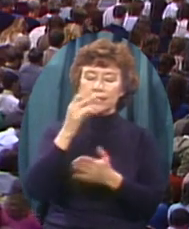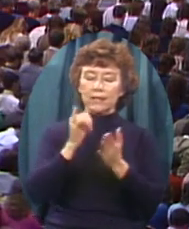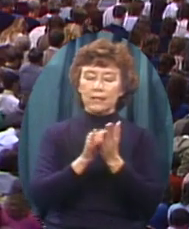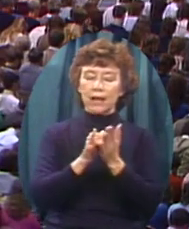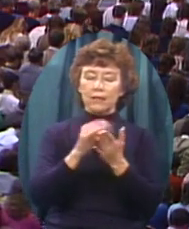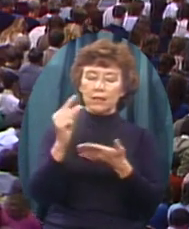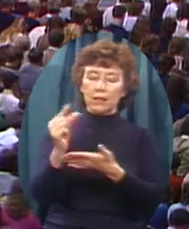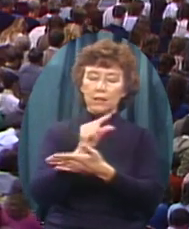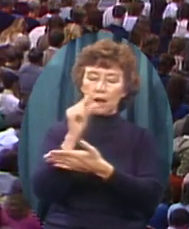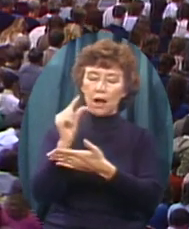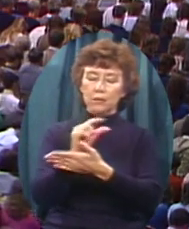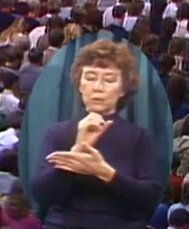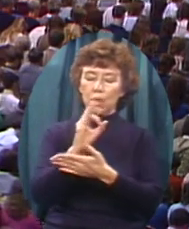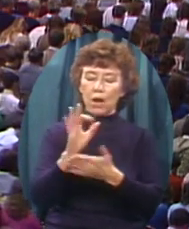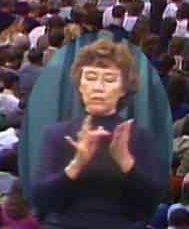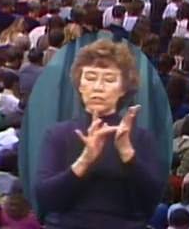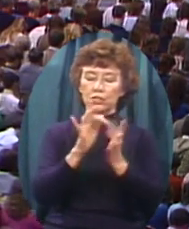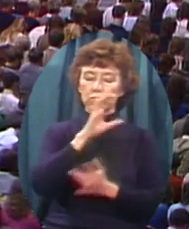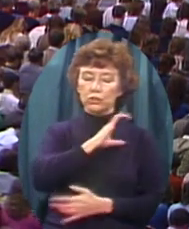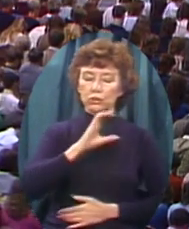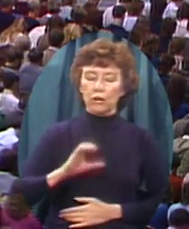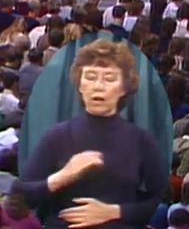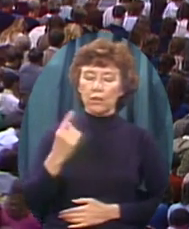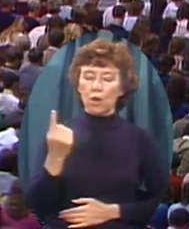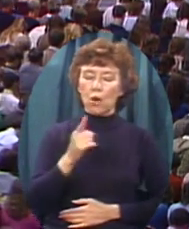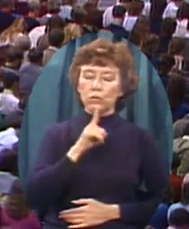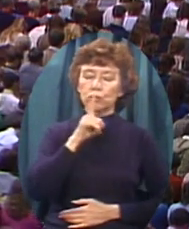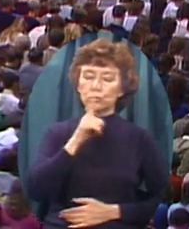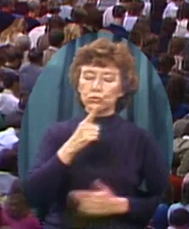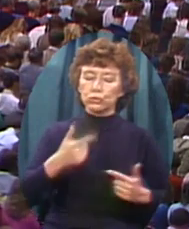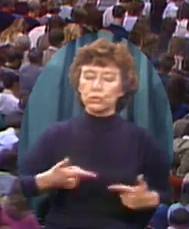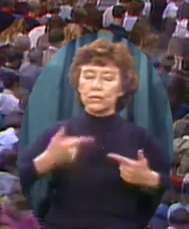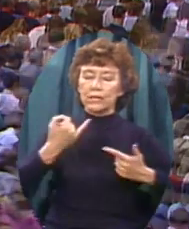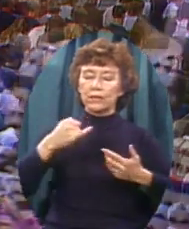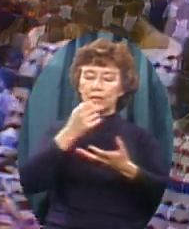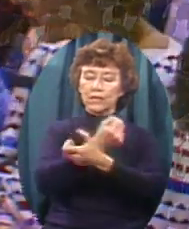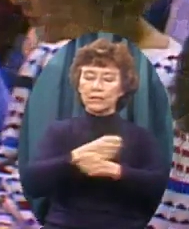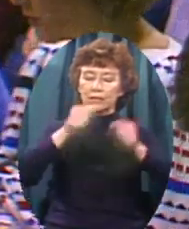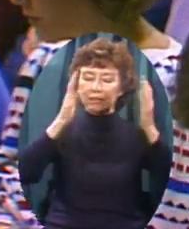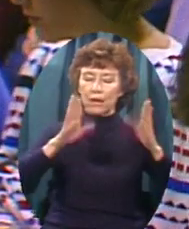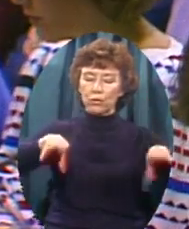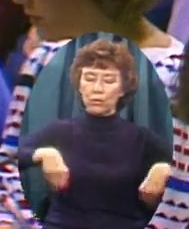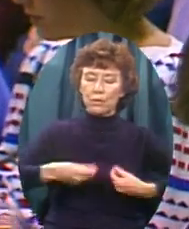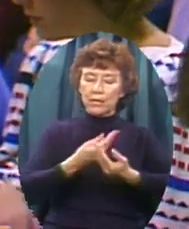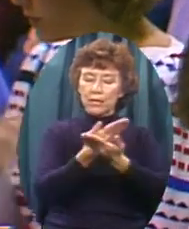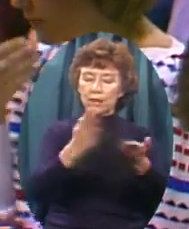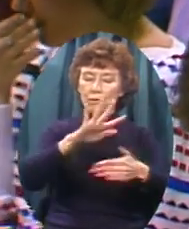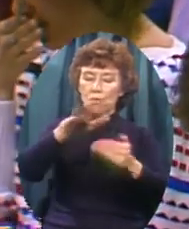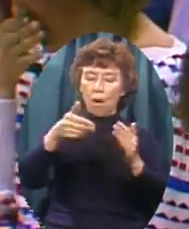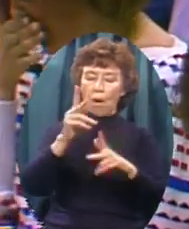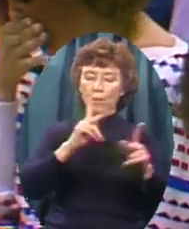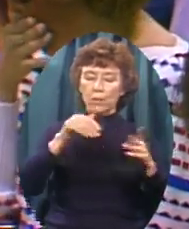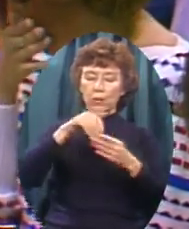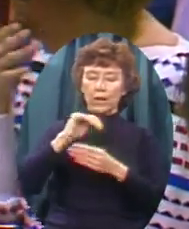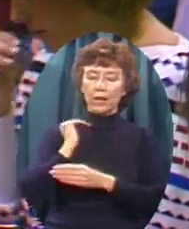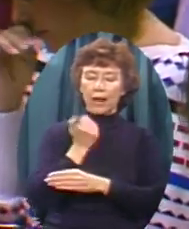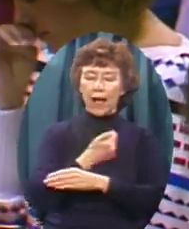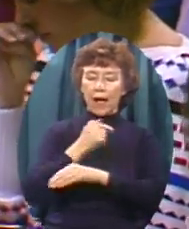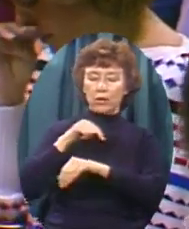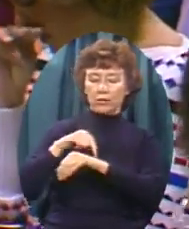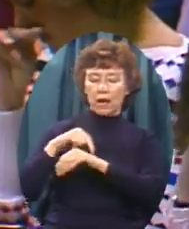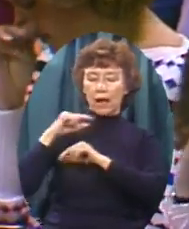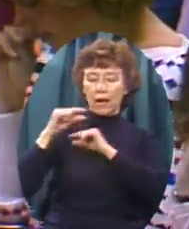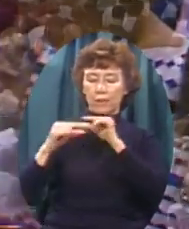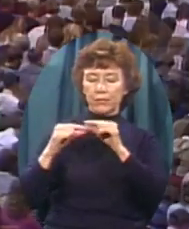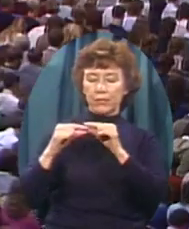Christ The only true And living Savior Shall be presented To all men In our generation May these